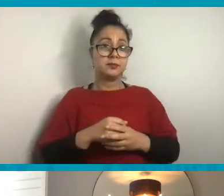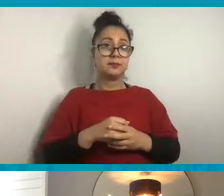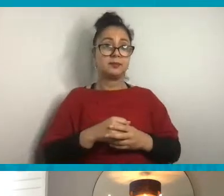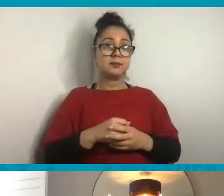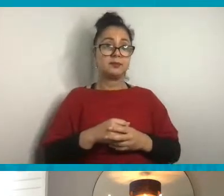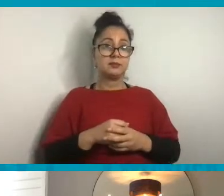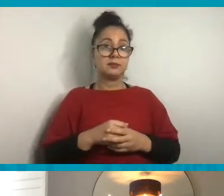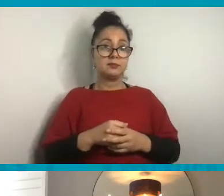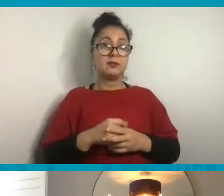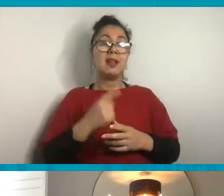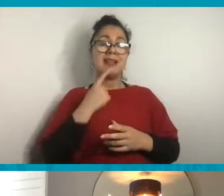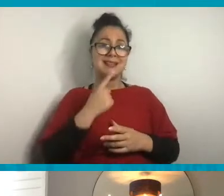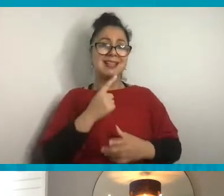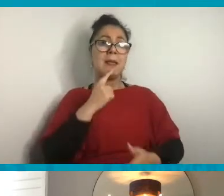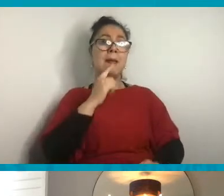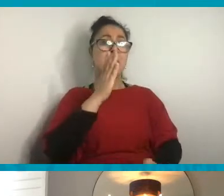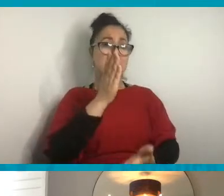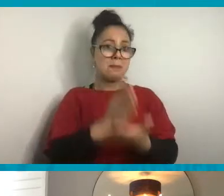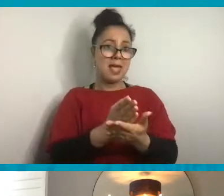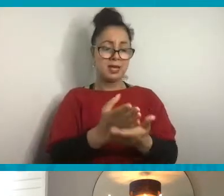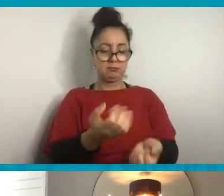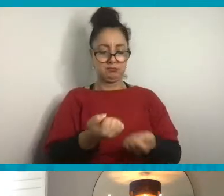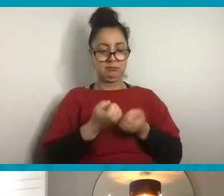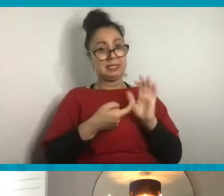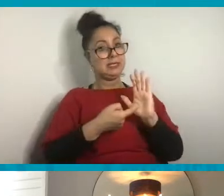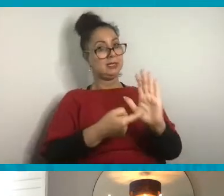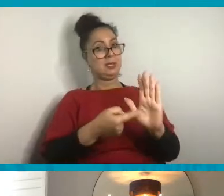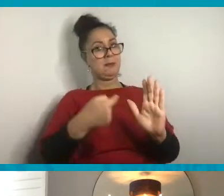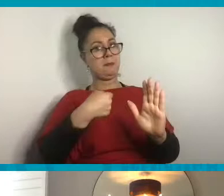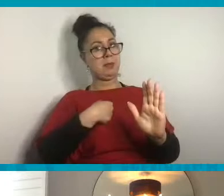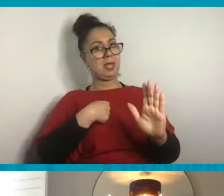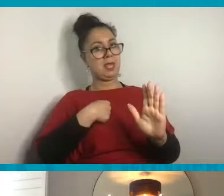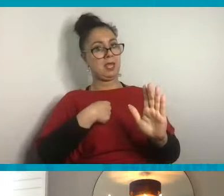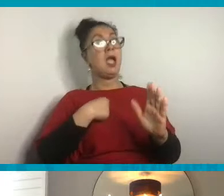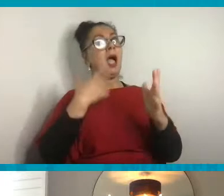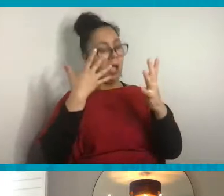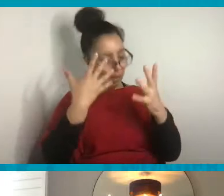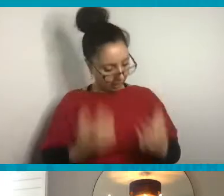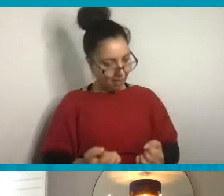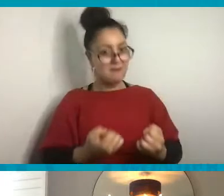as I said before, you can see mine said I am not powerless.